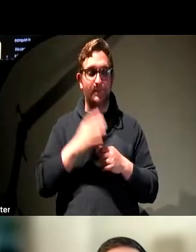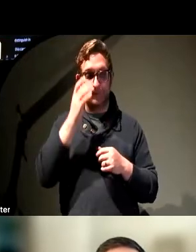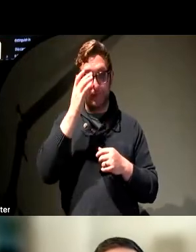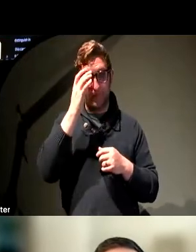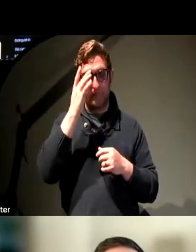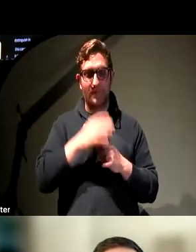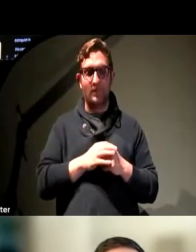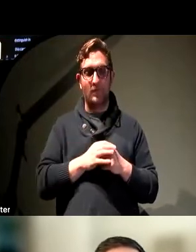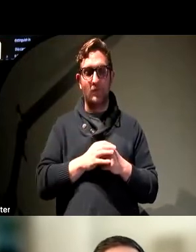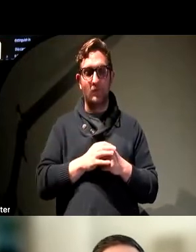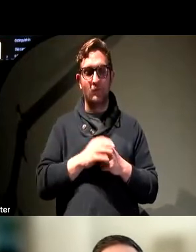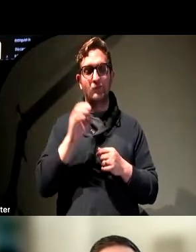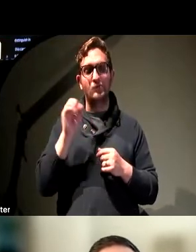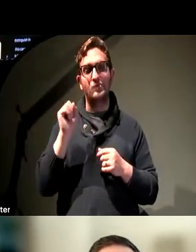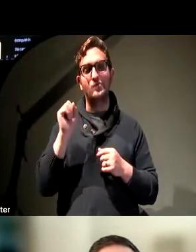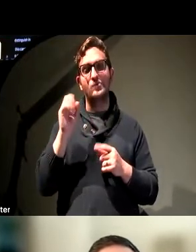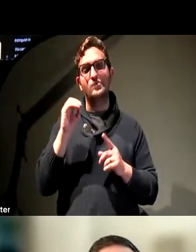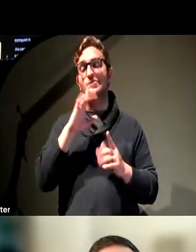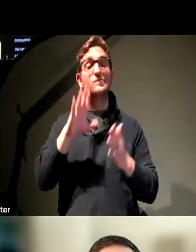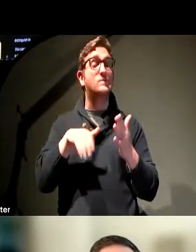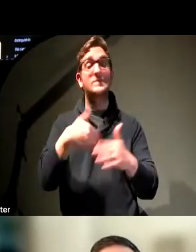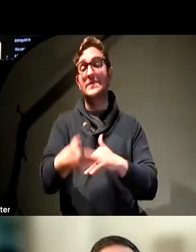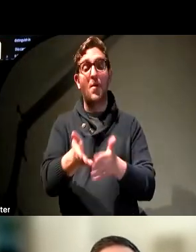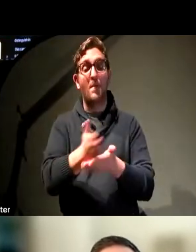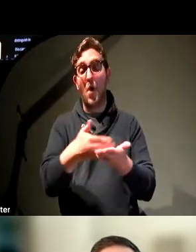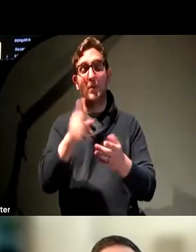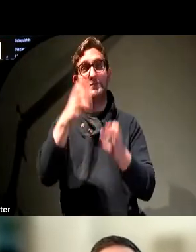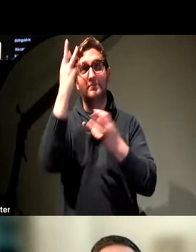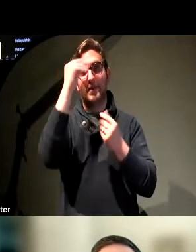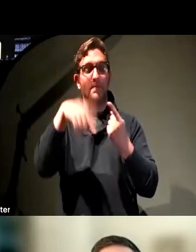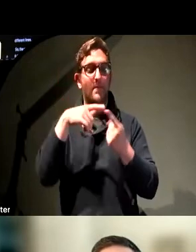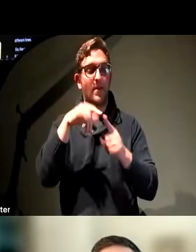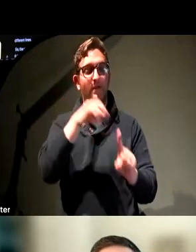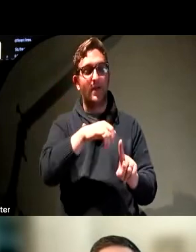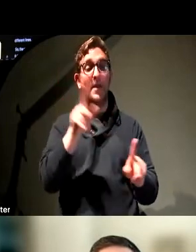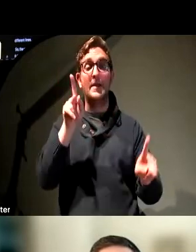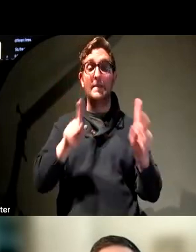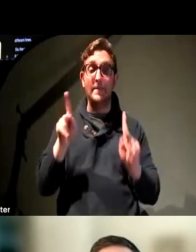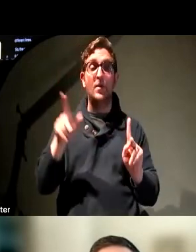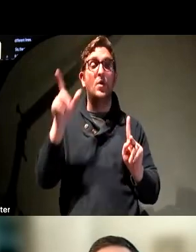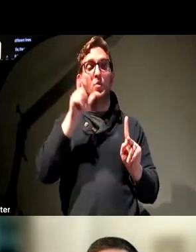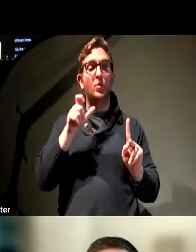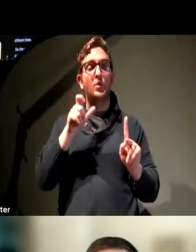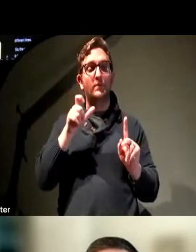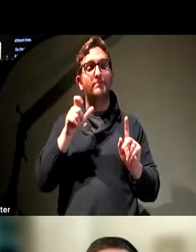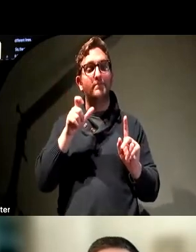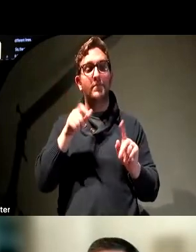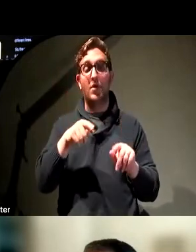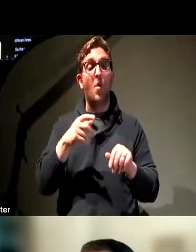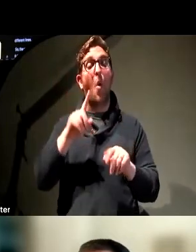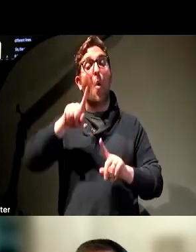So the next piece that we need to think about is folks that drive their experience using only a keyboard.